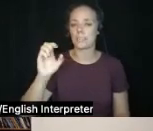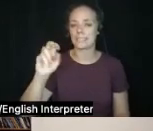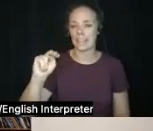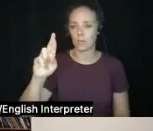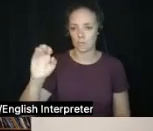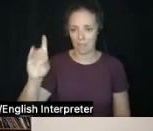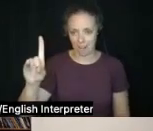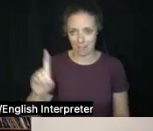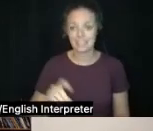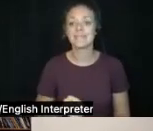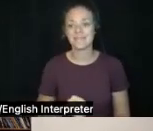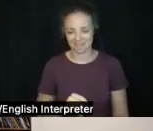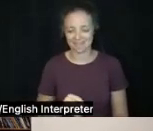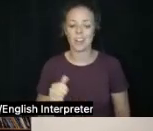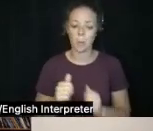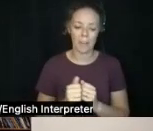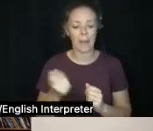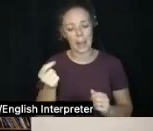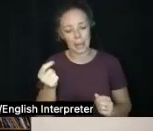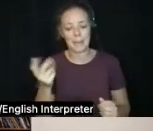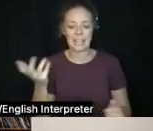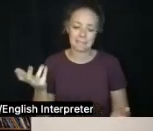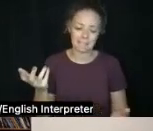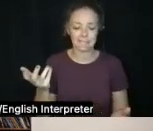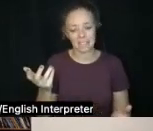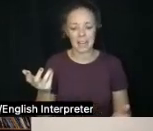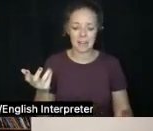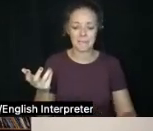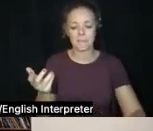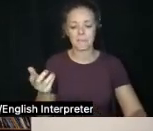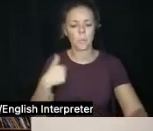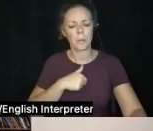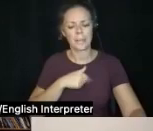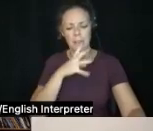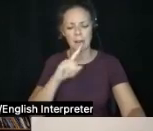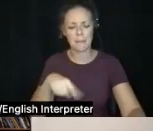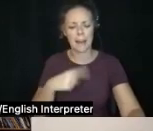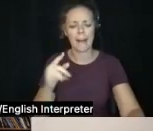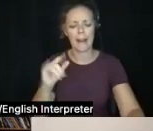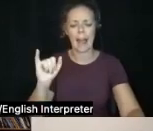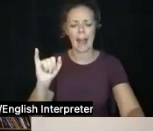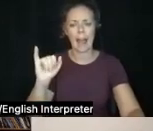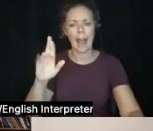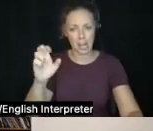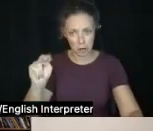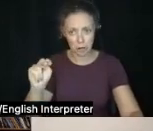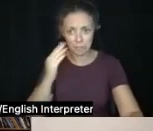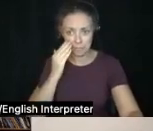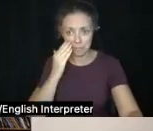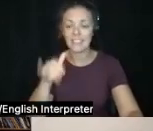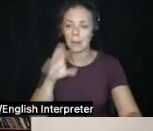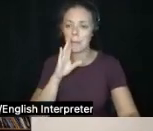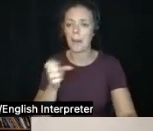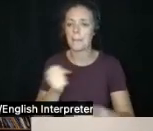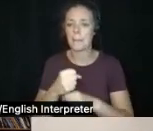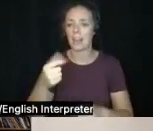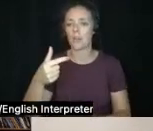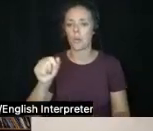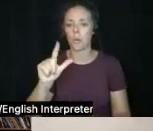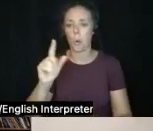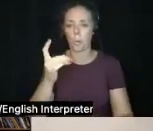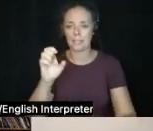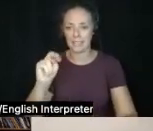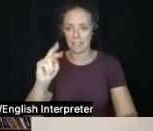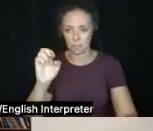a little bit of, like we talked about iron. That makes the goldenrod turn into